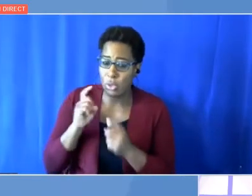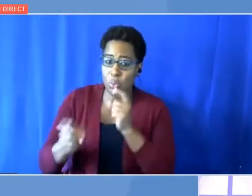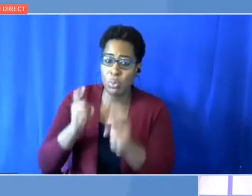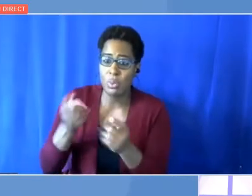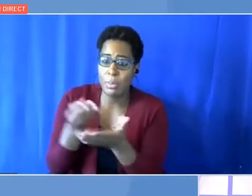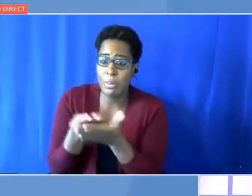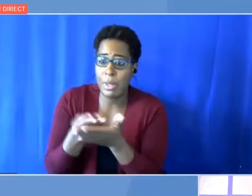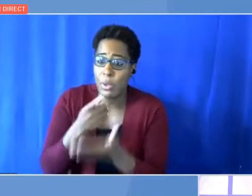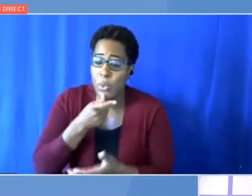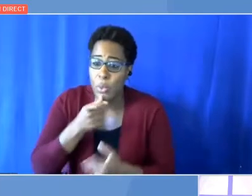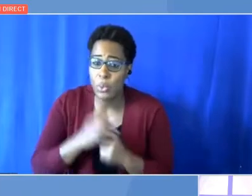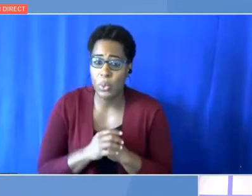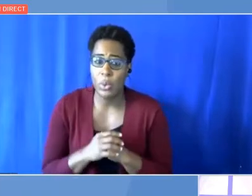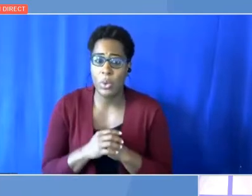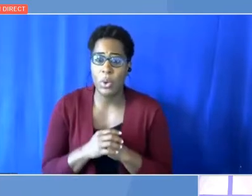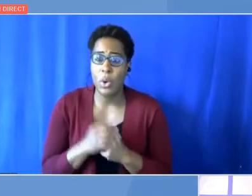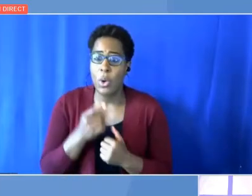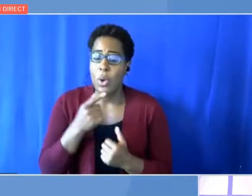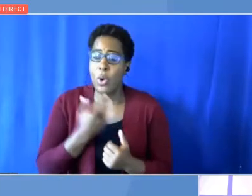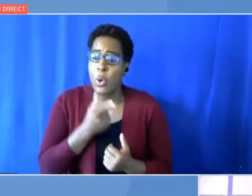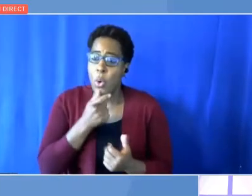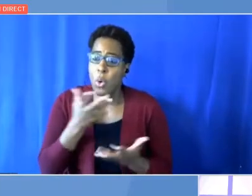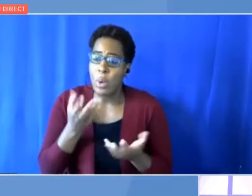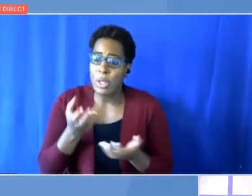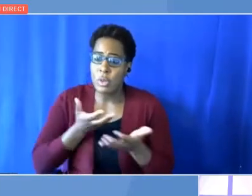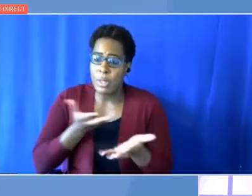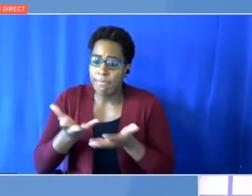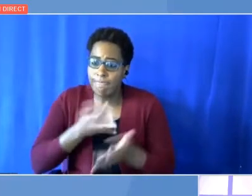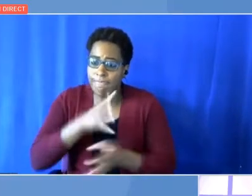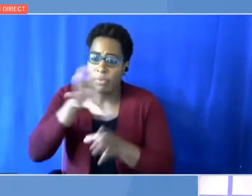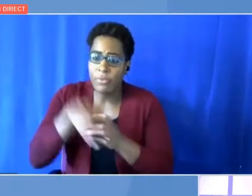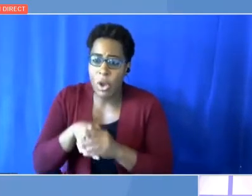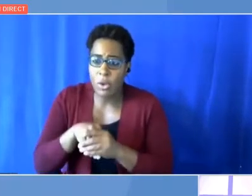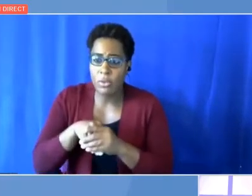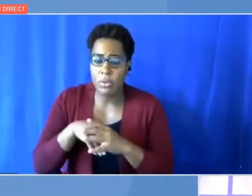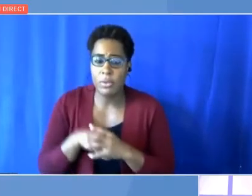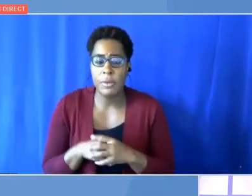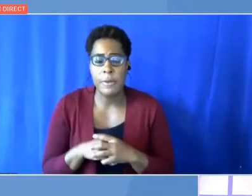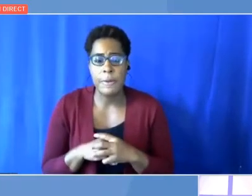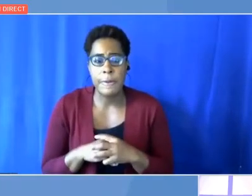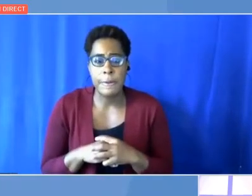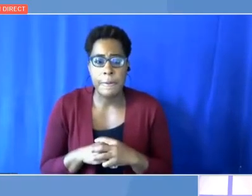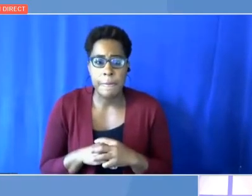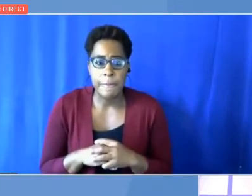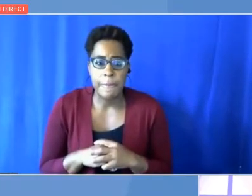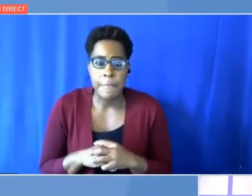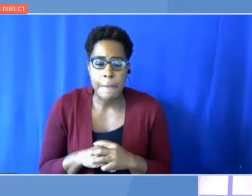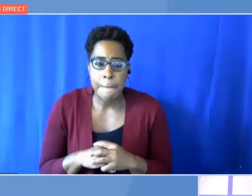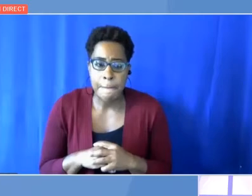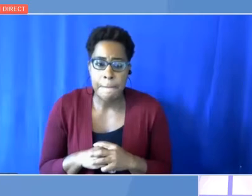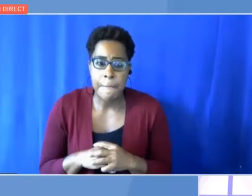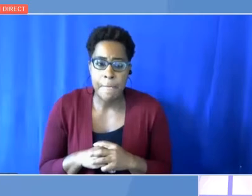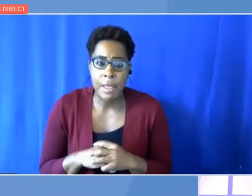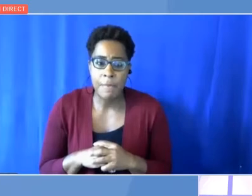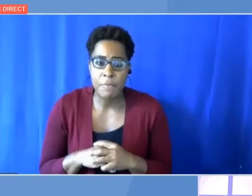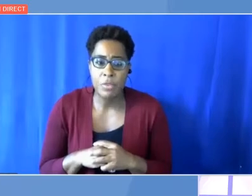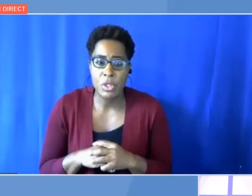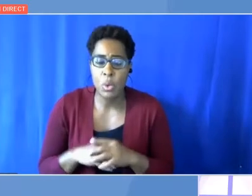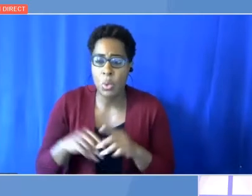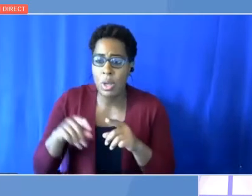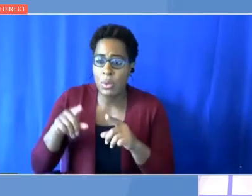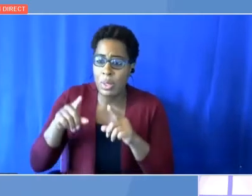Who wants to be engaged in this exercise? Egypt has their own program. So, it's the time to show,